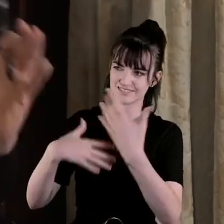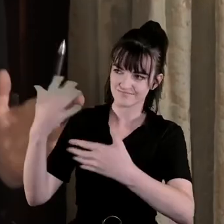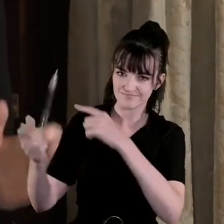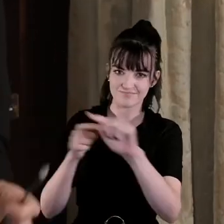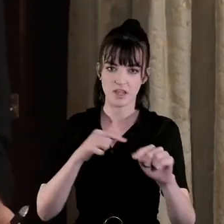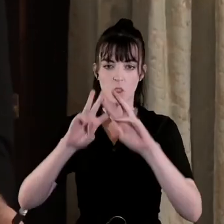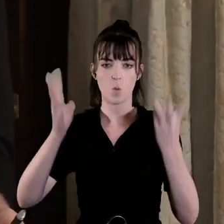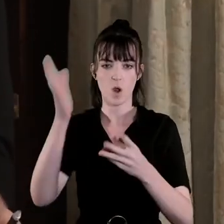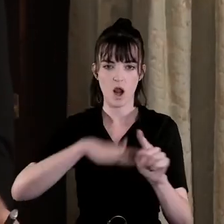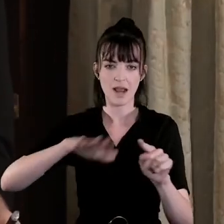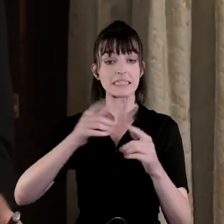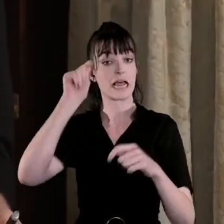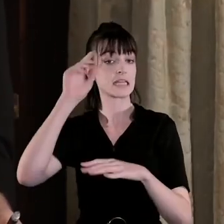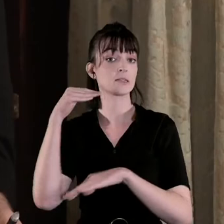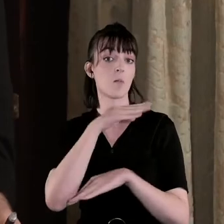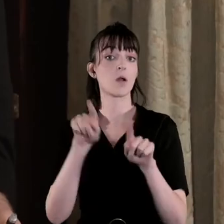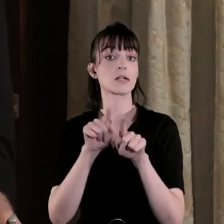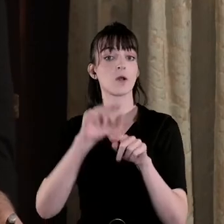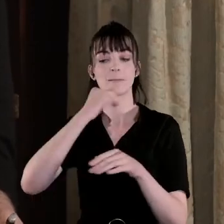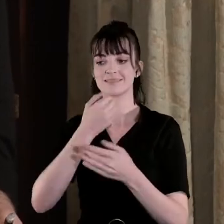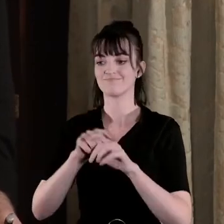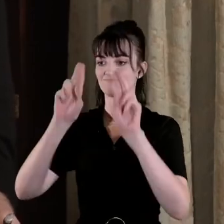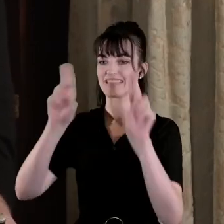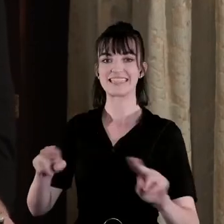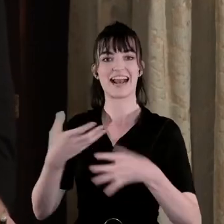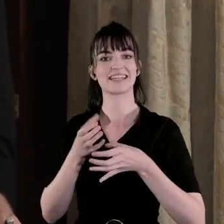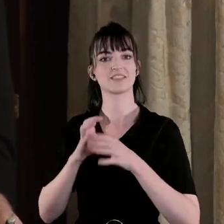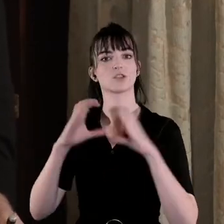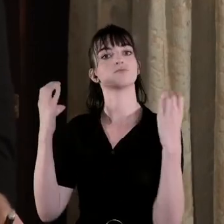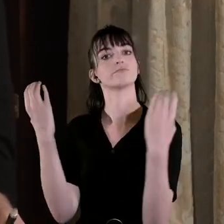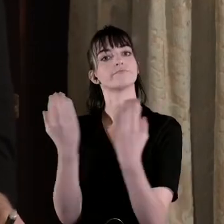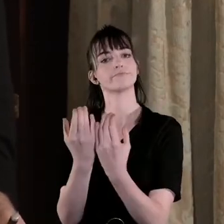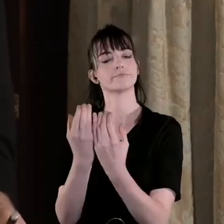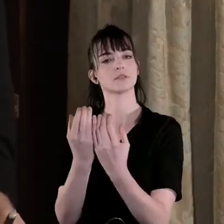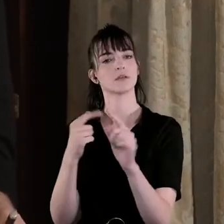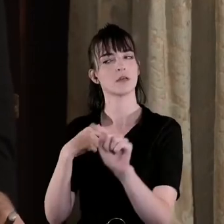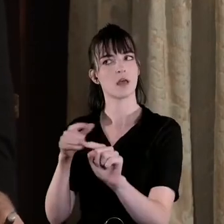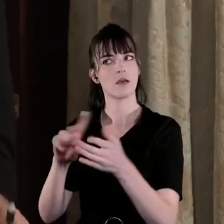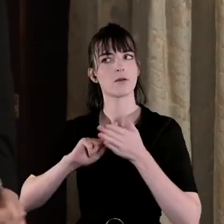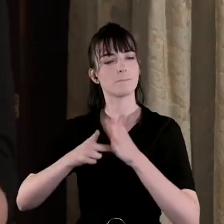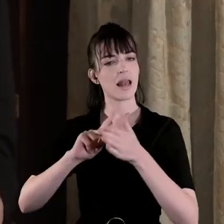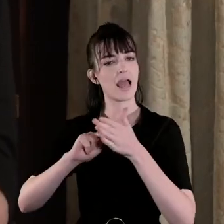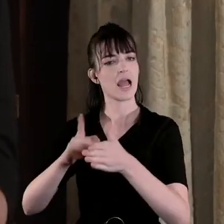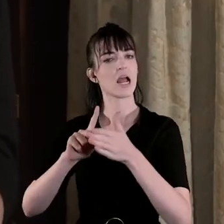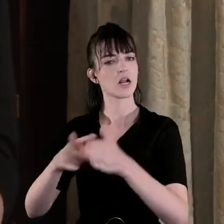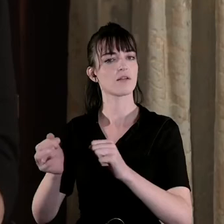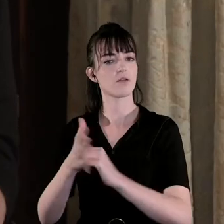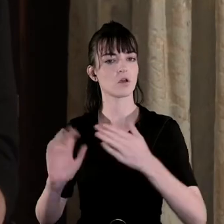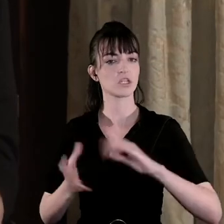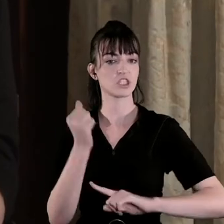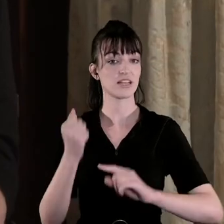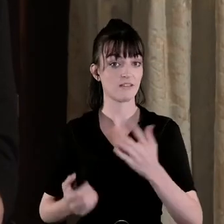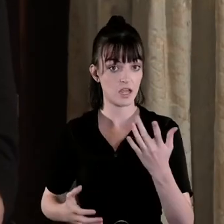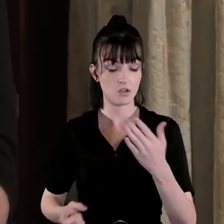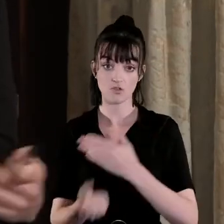orienting itself towards the international community gives a kind of a strategy for achieving republic that in many respects